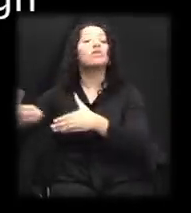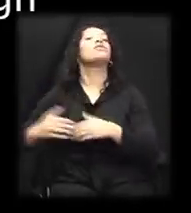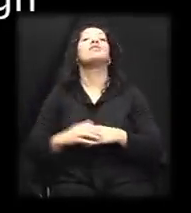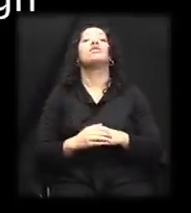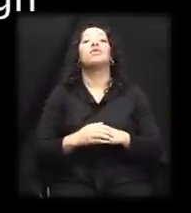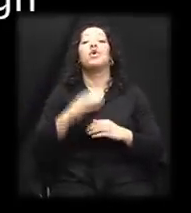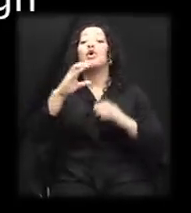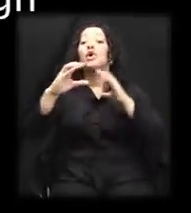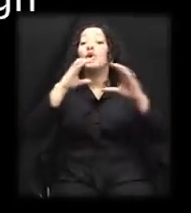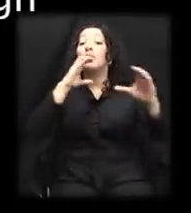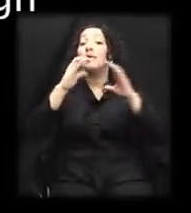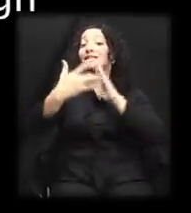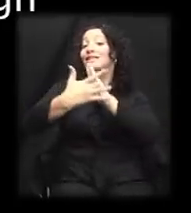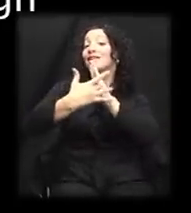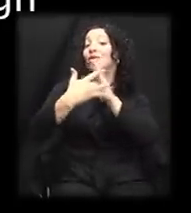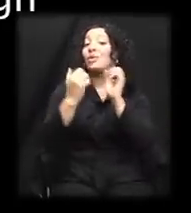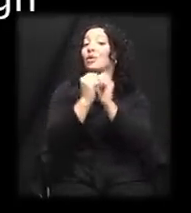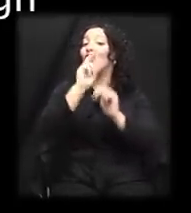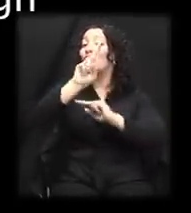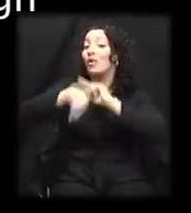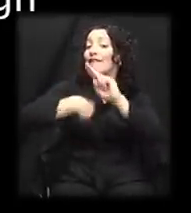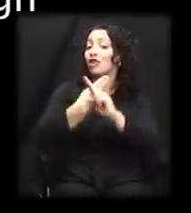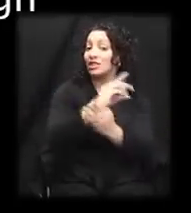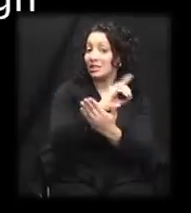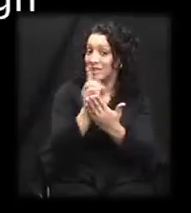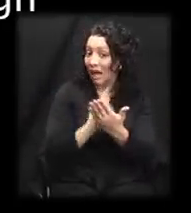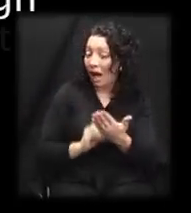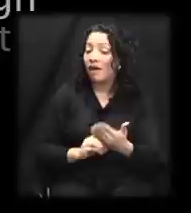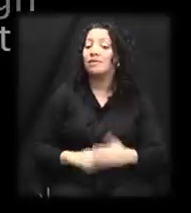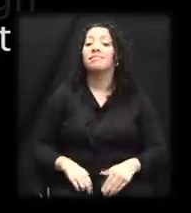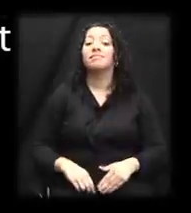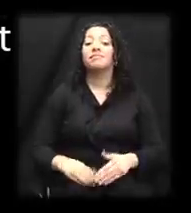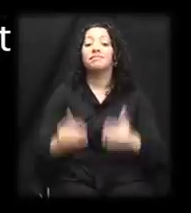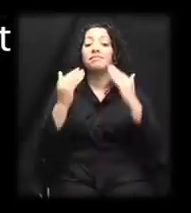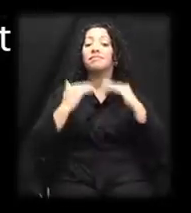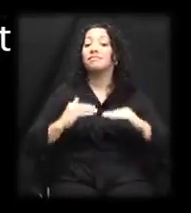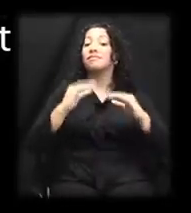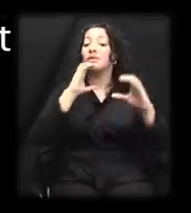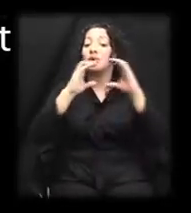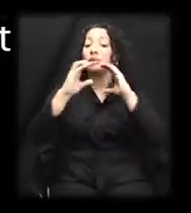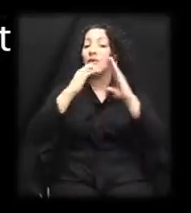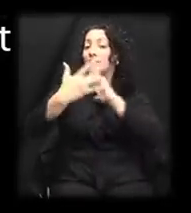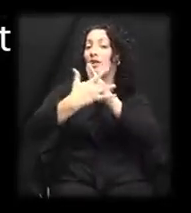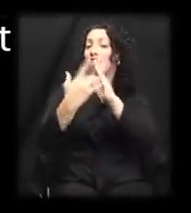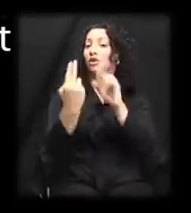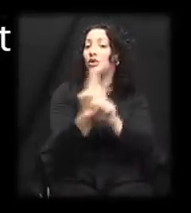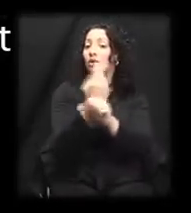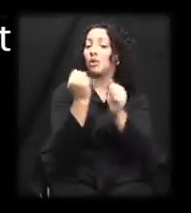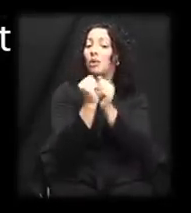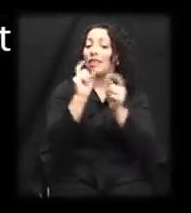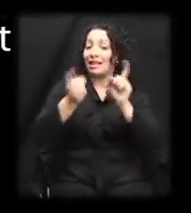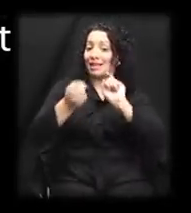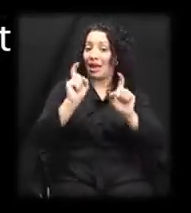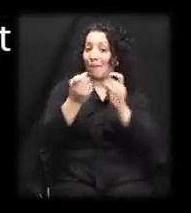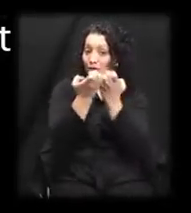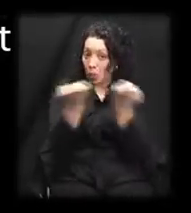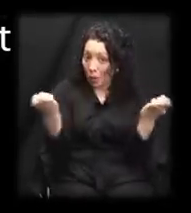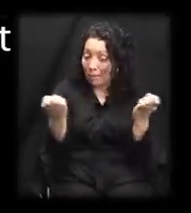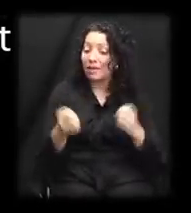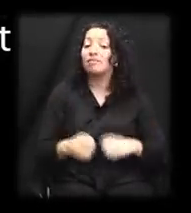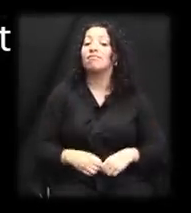Communications technology with universal design. Communications technology used with adaptive equipment.